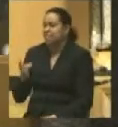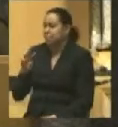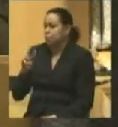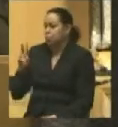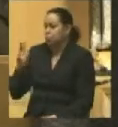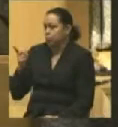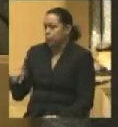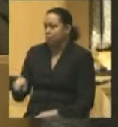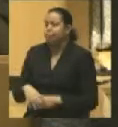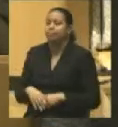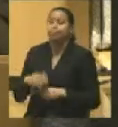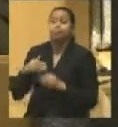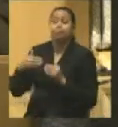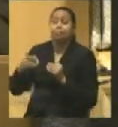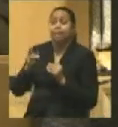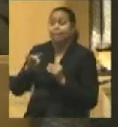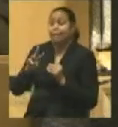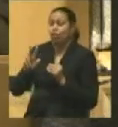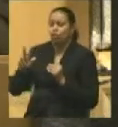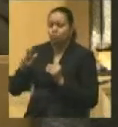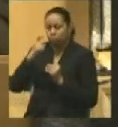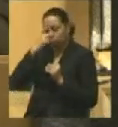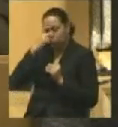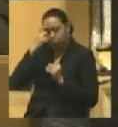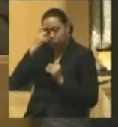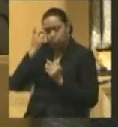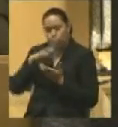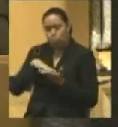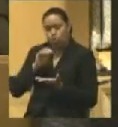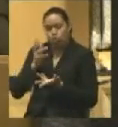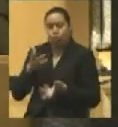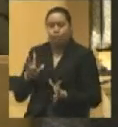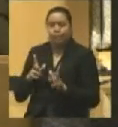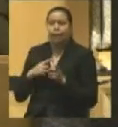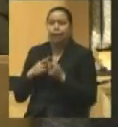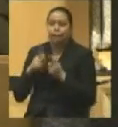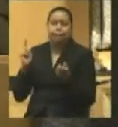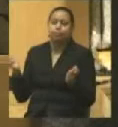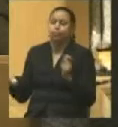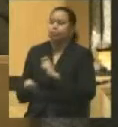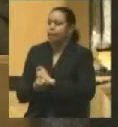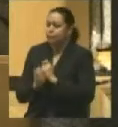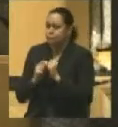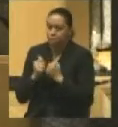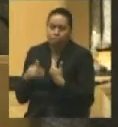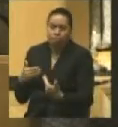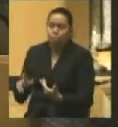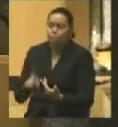In 1863, Lincoln had learned his lesson. He performed a major about-face in terms of political